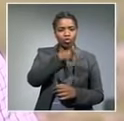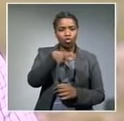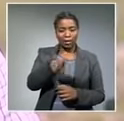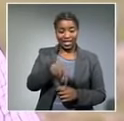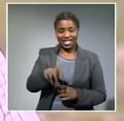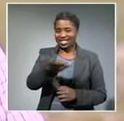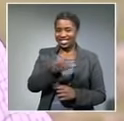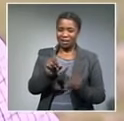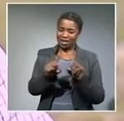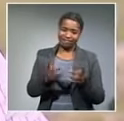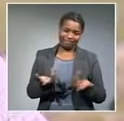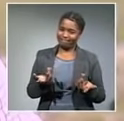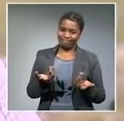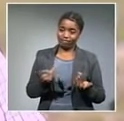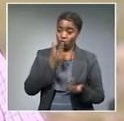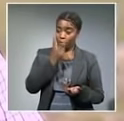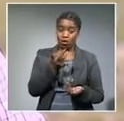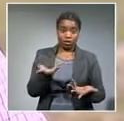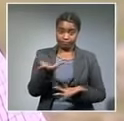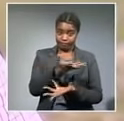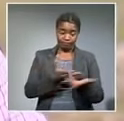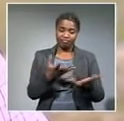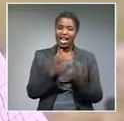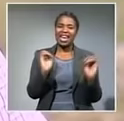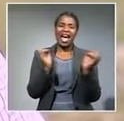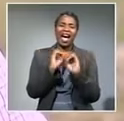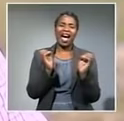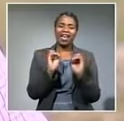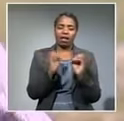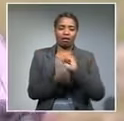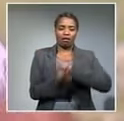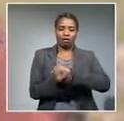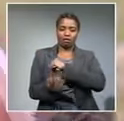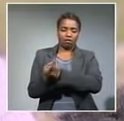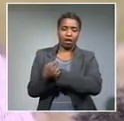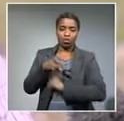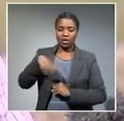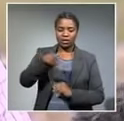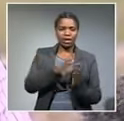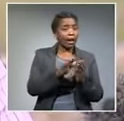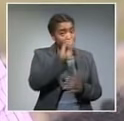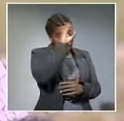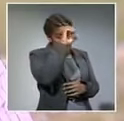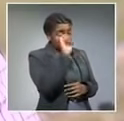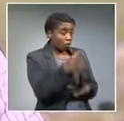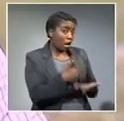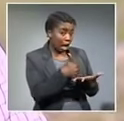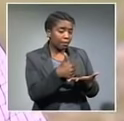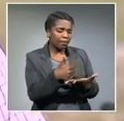this area. But as you see, there is no tourism that is moving in this area. And mining, is it the solution?